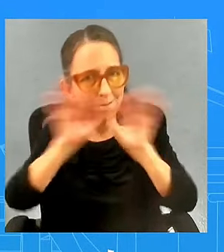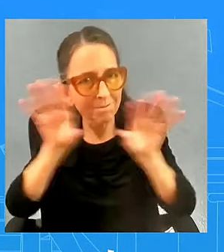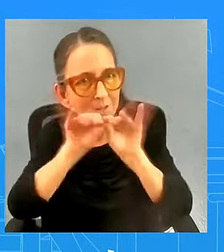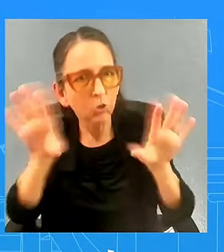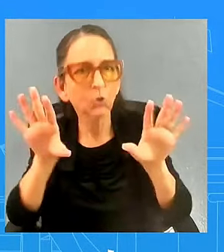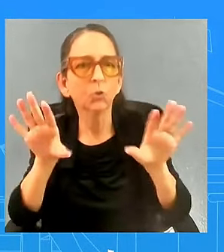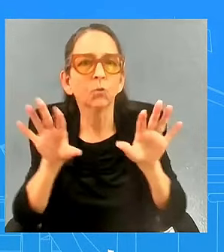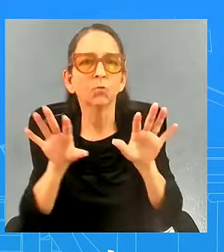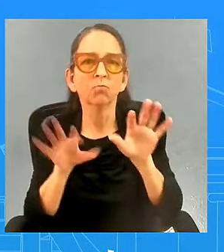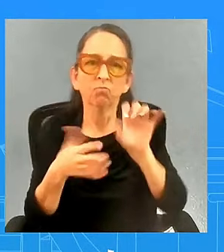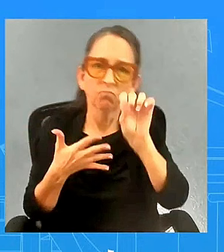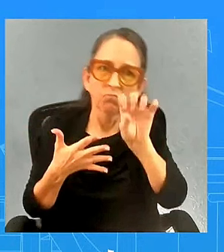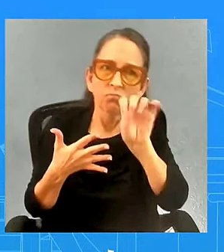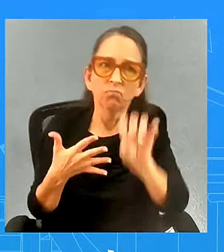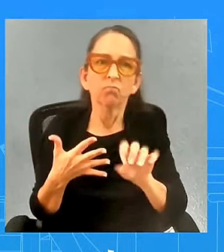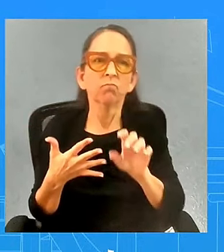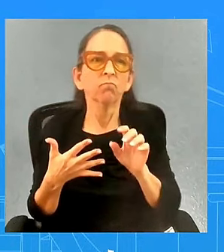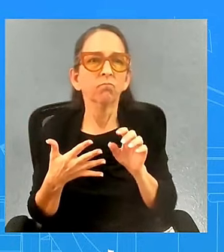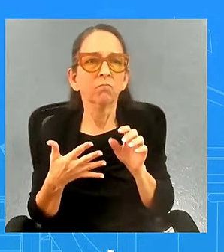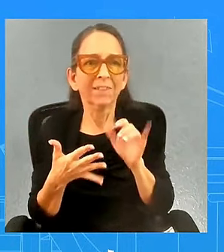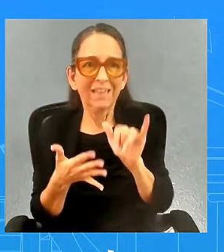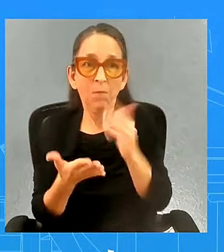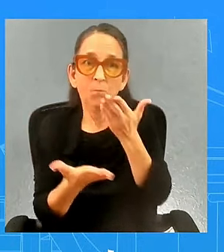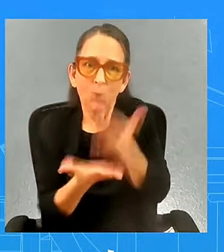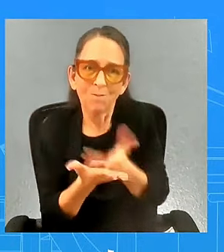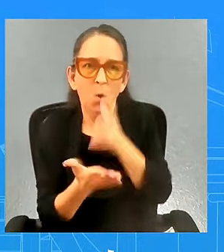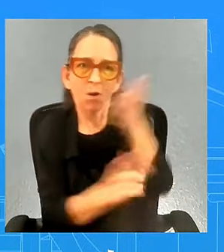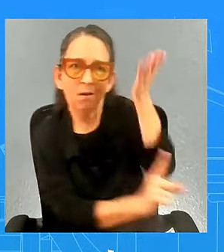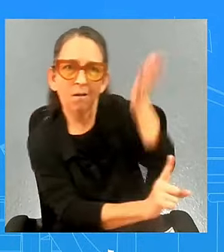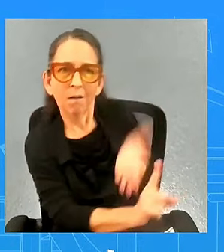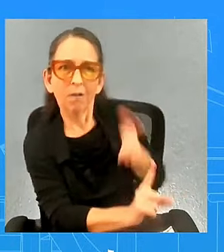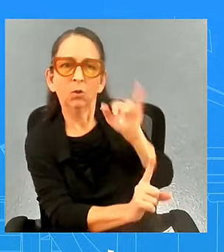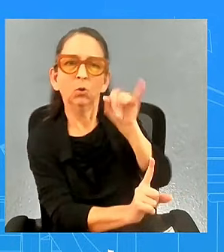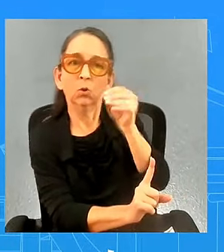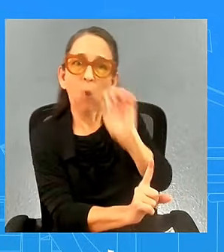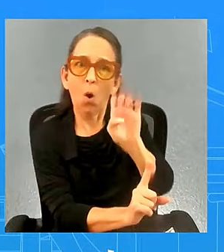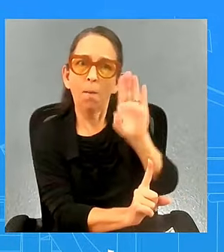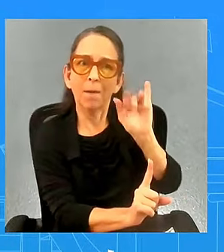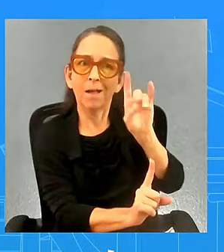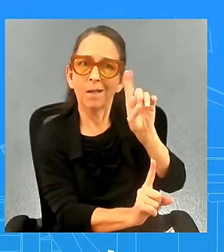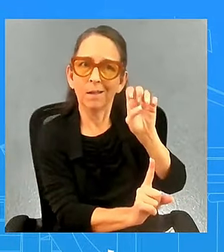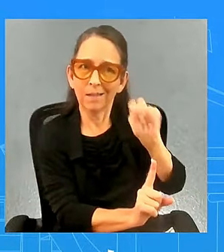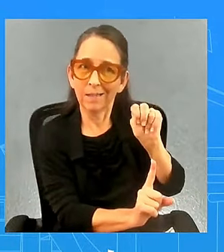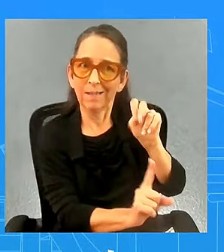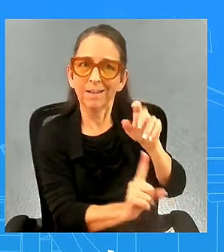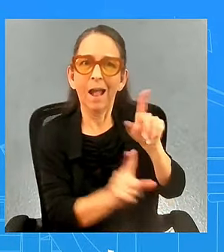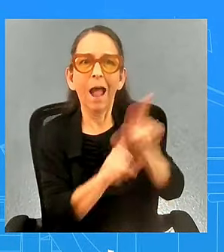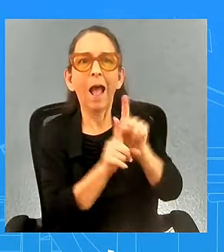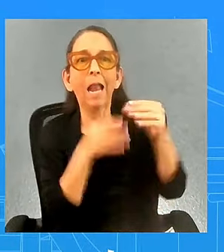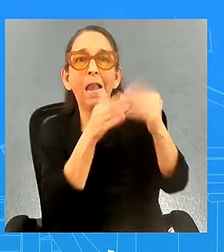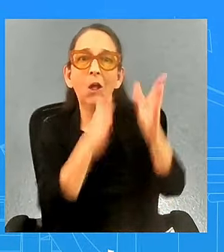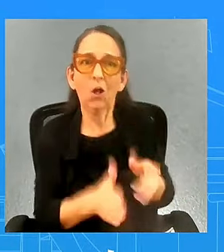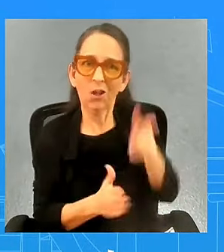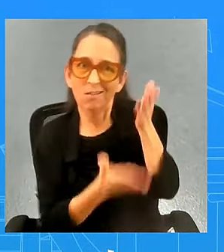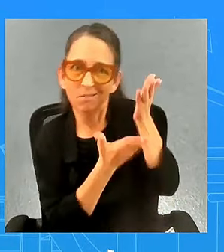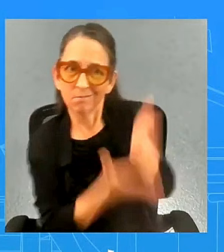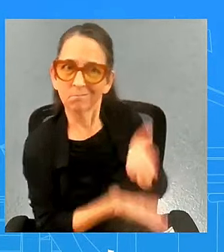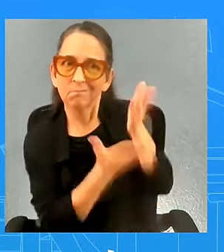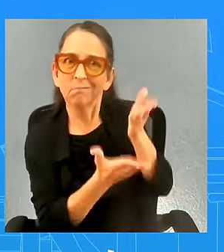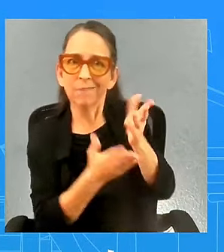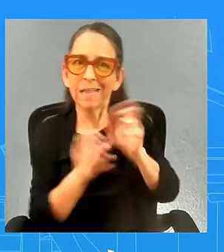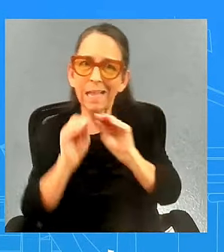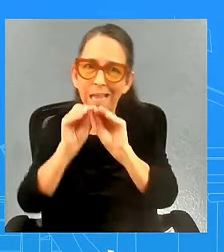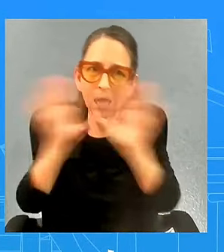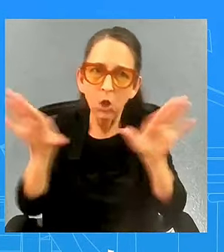that says a lot about who joe biden is that he wanted to make sure it was clear that he was talking about the comedian